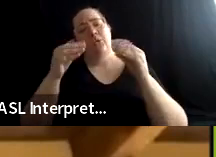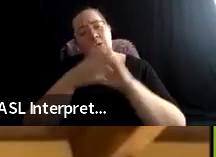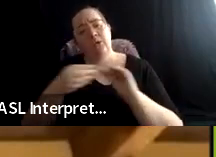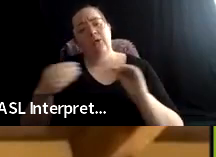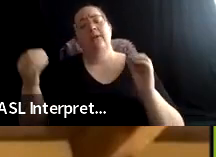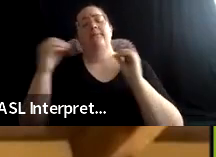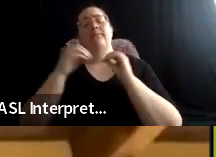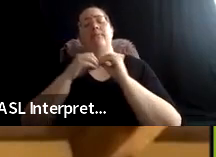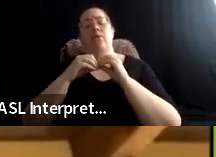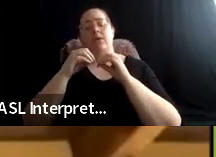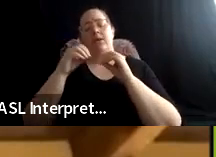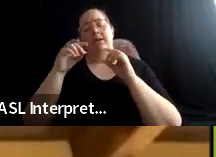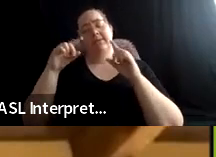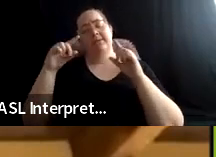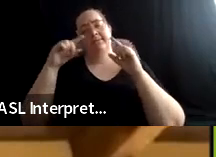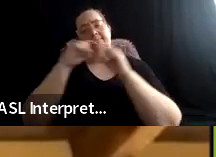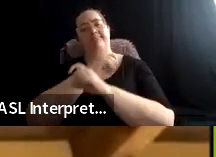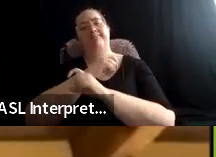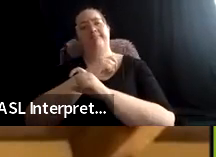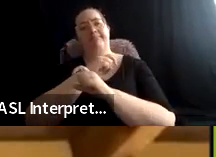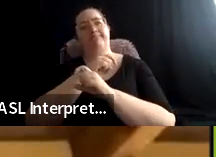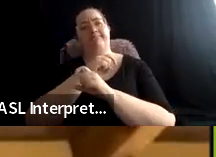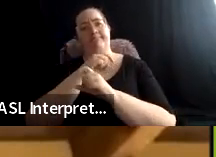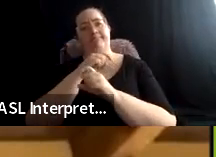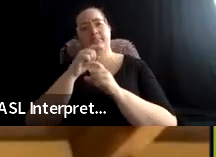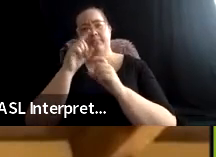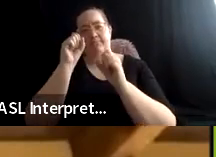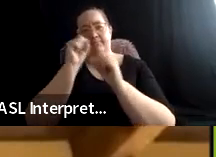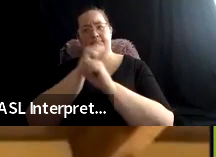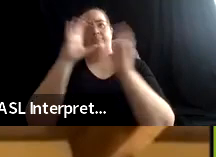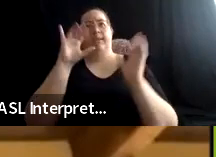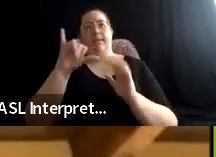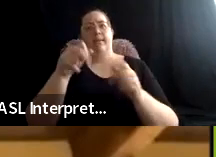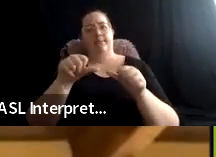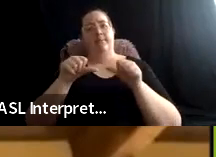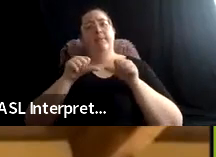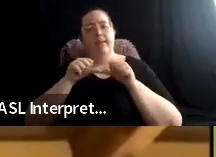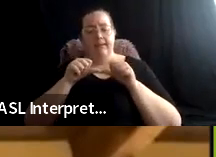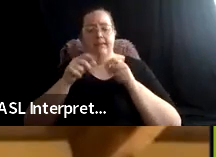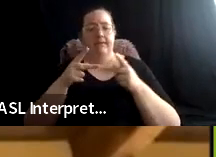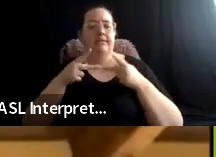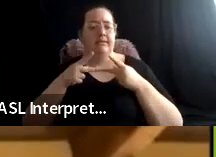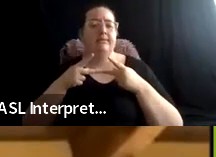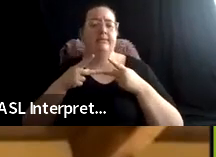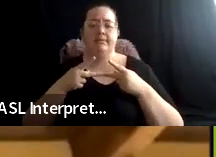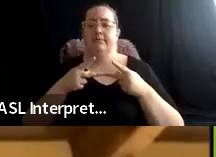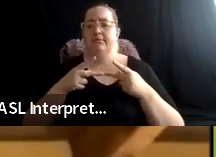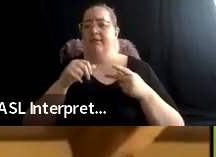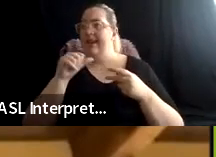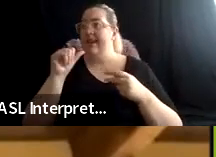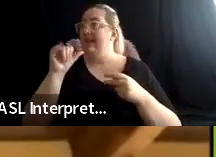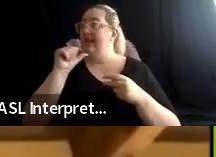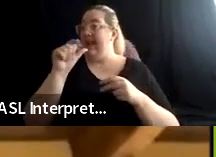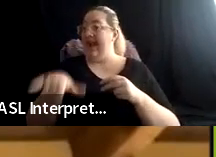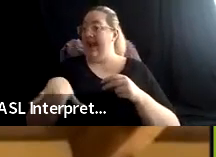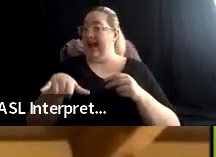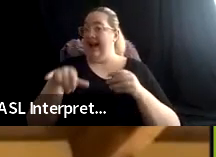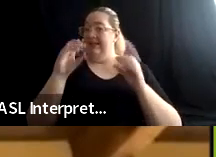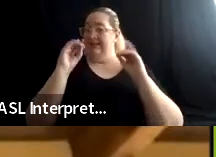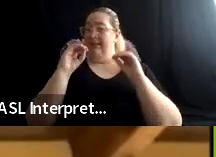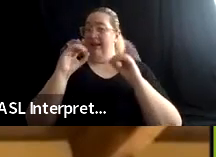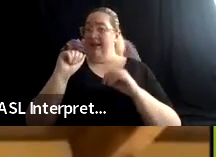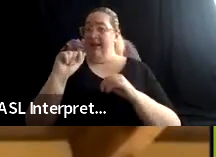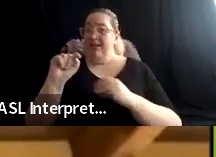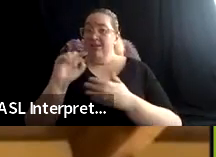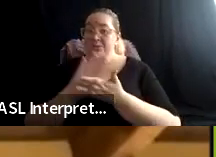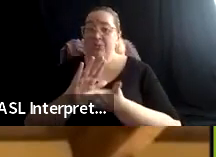vision of the place that had never really been shared. It certainly wasn't taught when I went to school, you know, at Homer high school. And that process